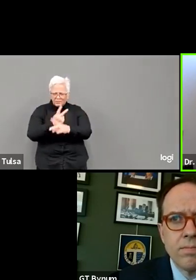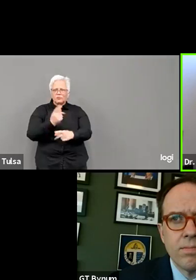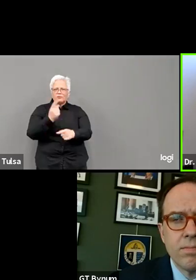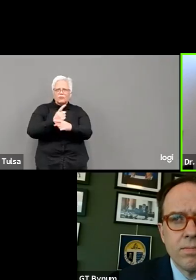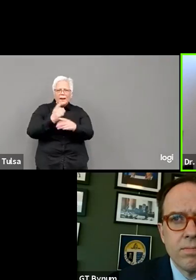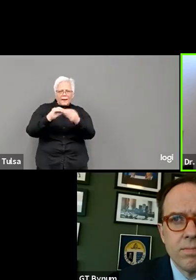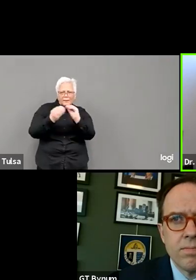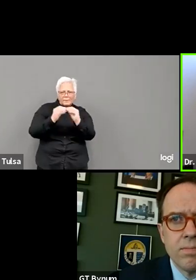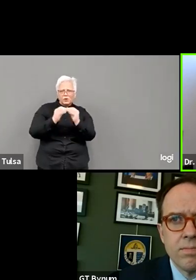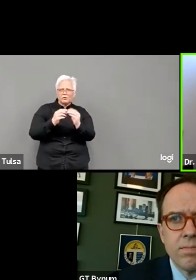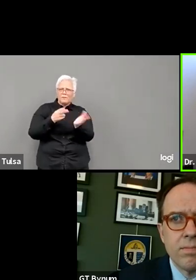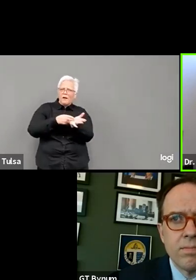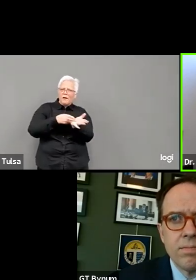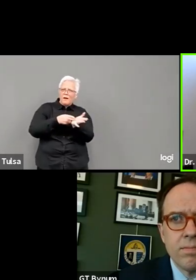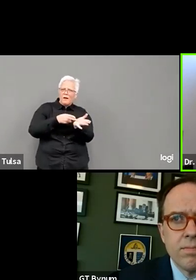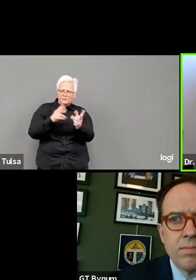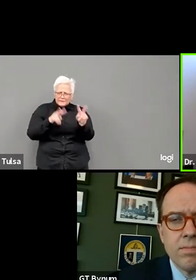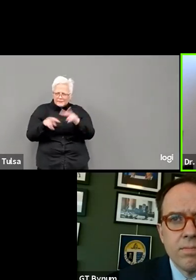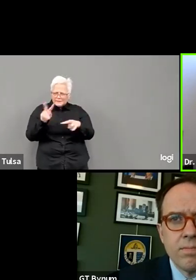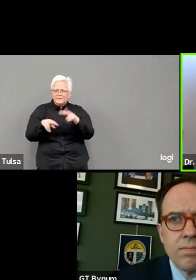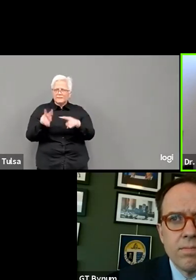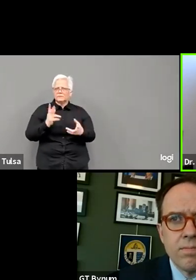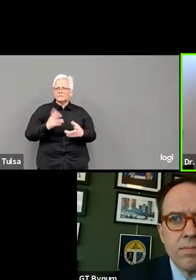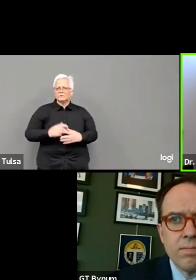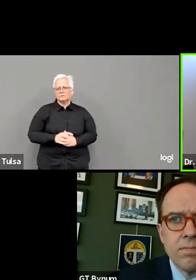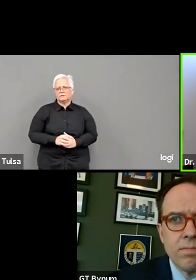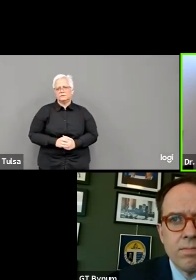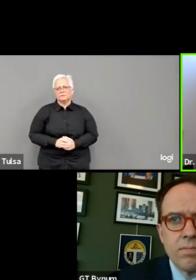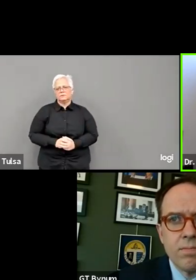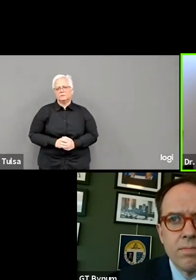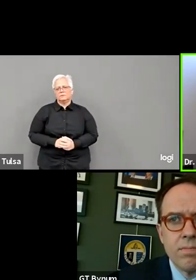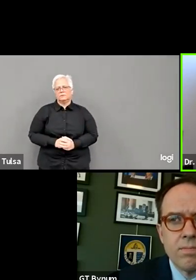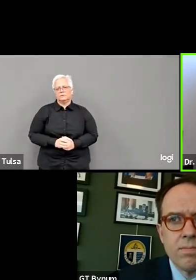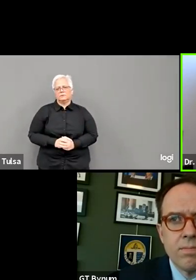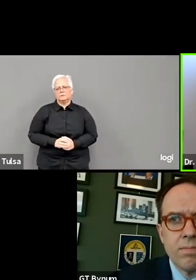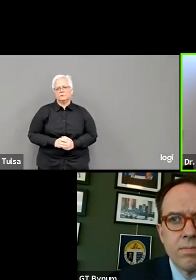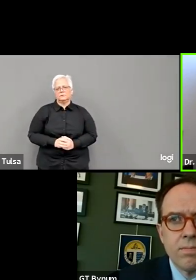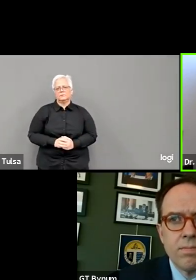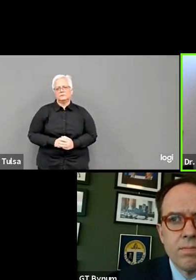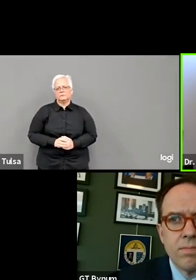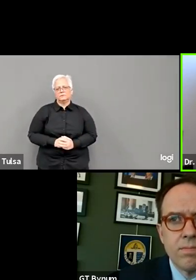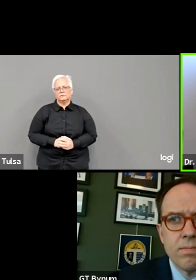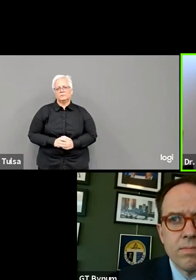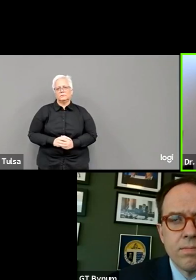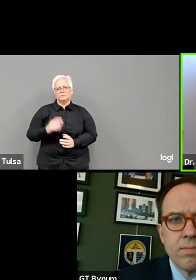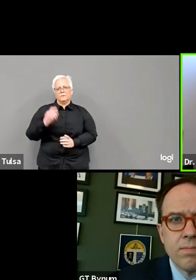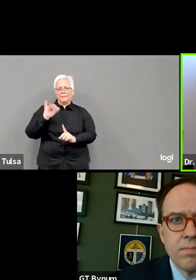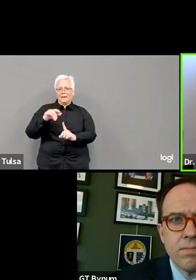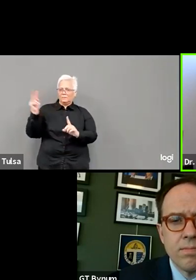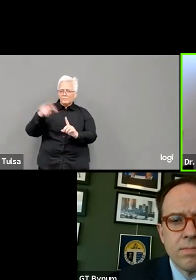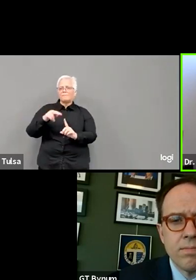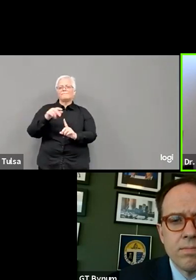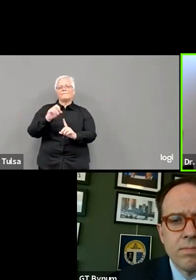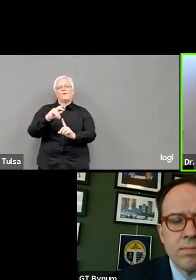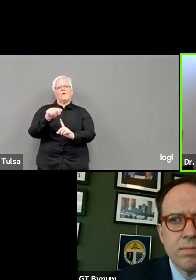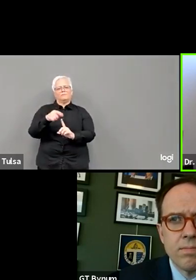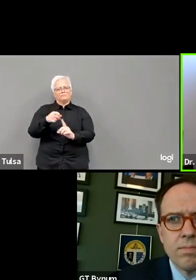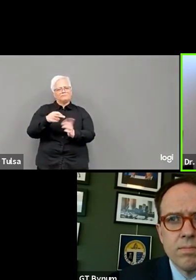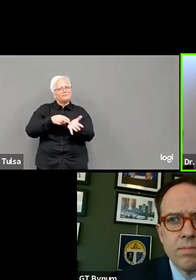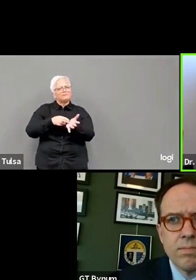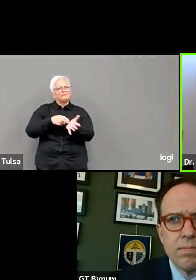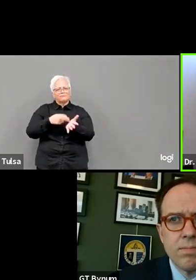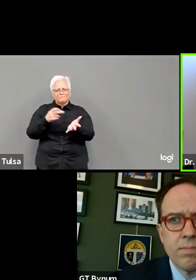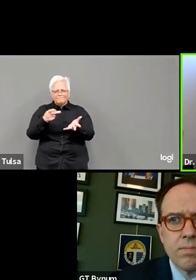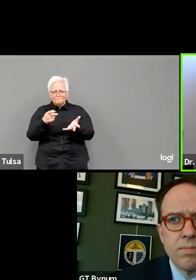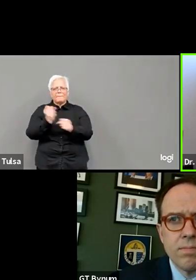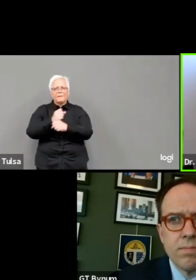accurate data to give Oklahomans. They deserve it. But, you know, this subject has kept me awake at night, I'll be honest with you.